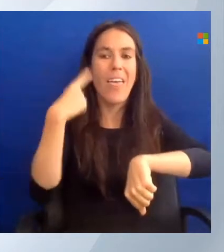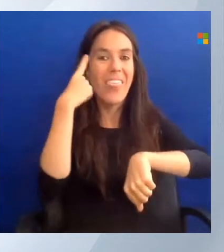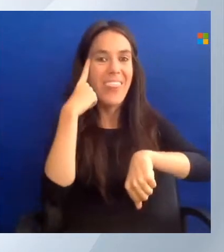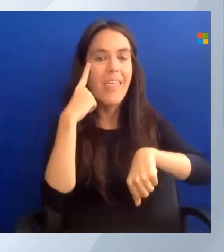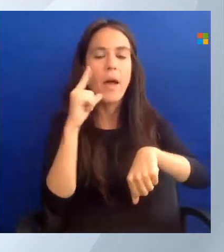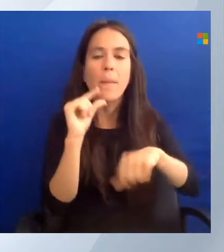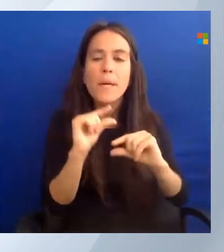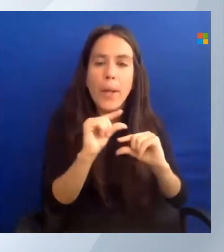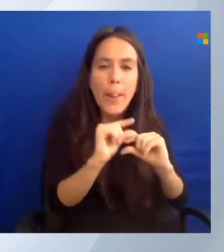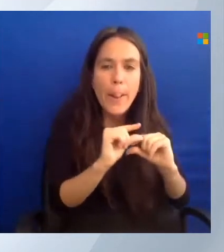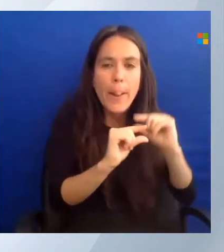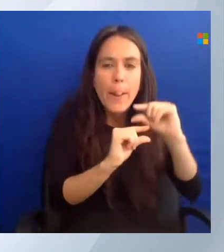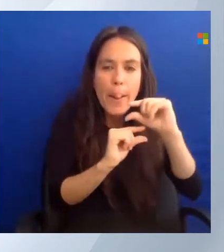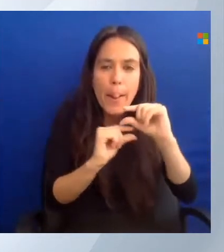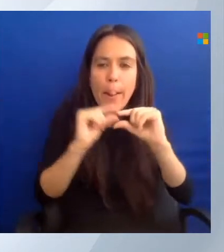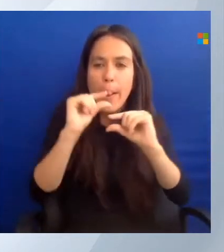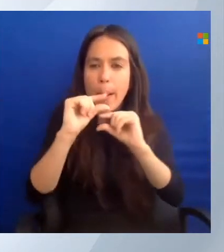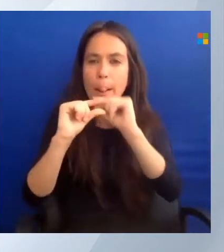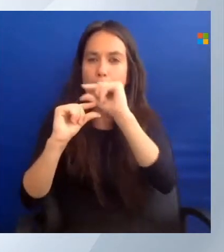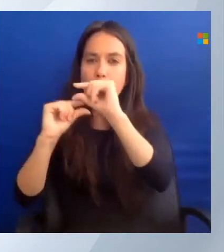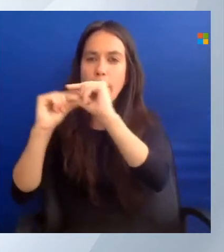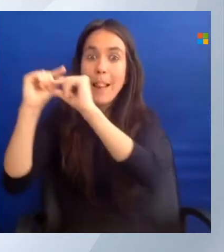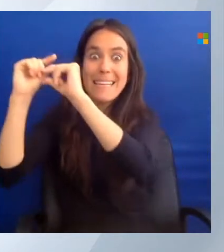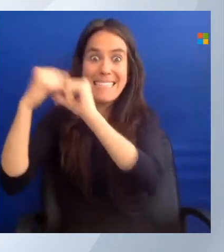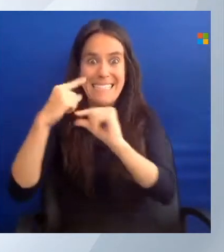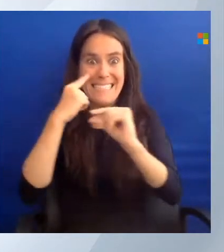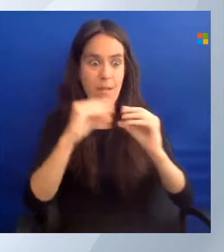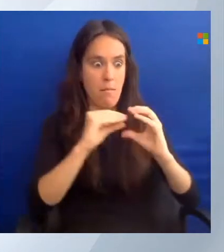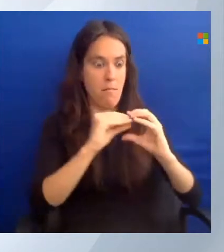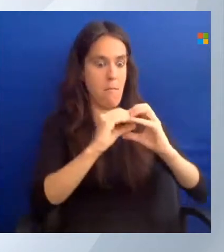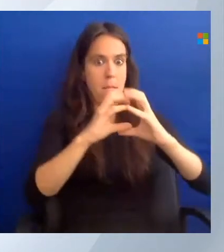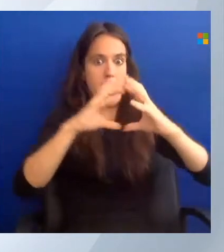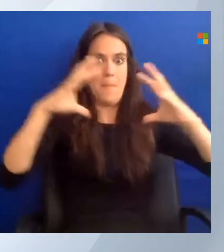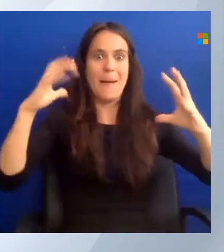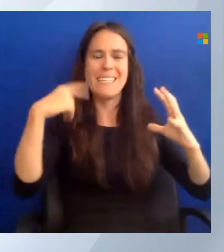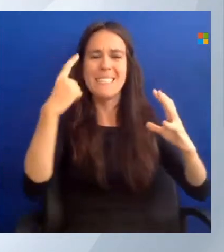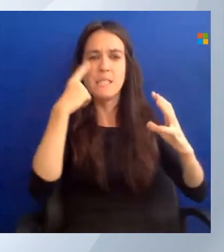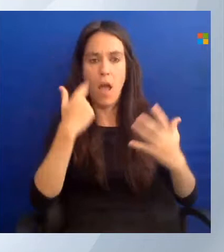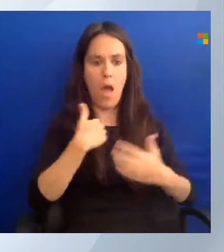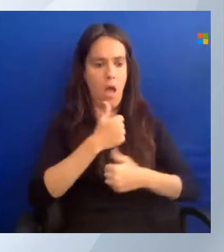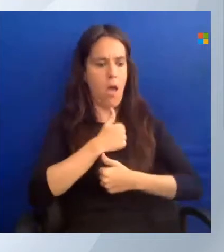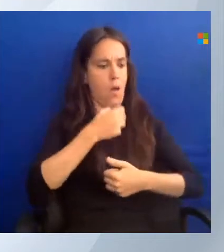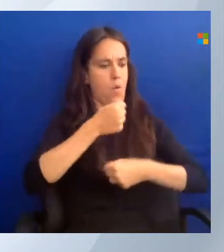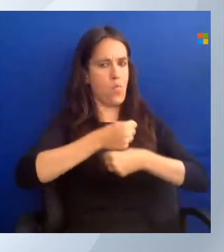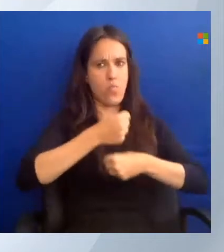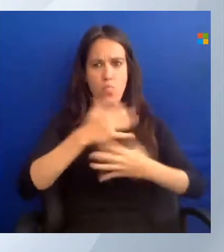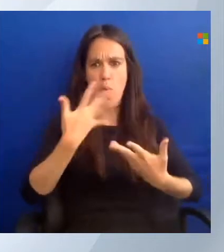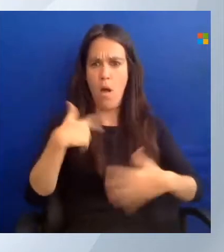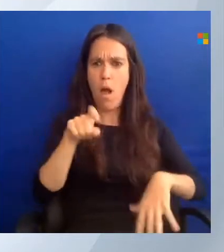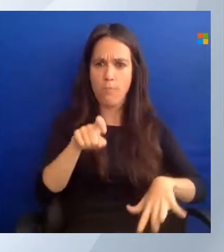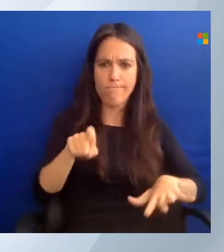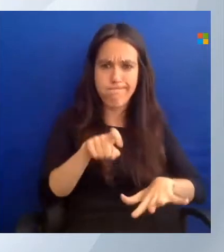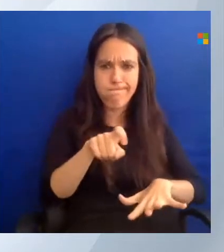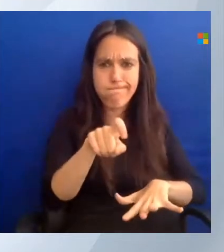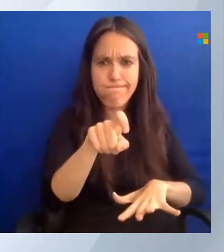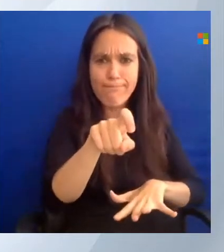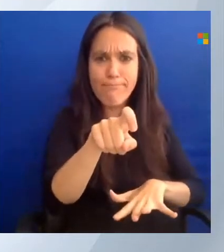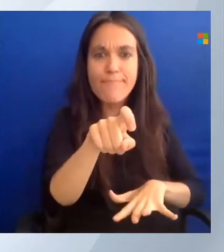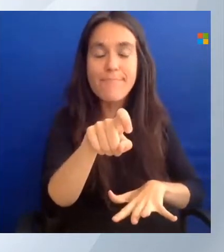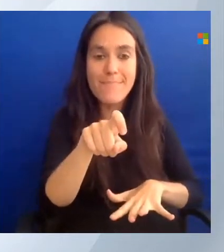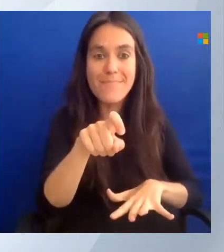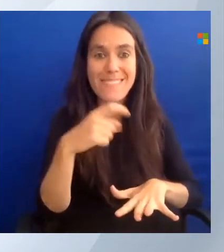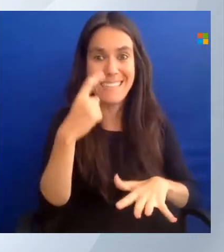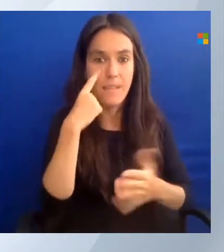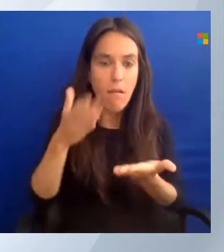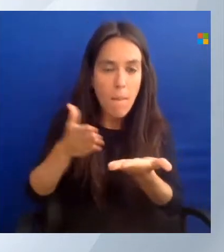Start with infrastructure as code. Use the portal to find out what you're actually doing. And you will get your way and find your way